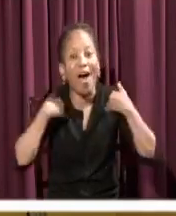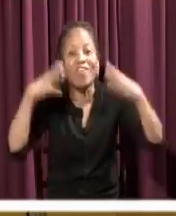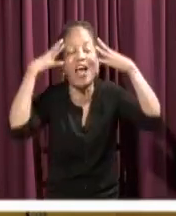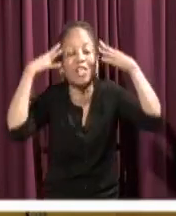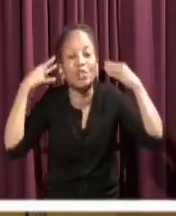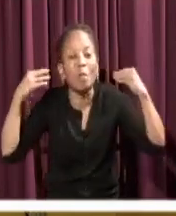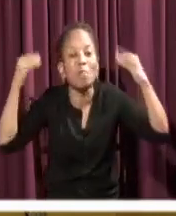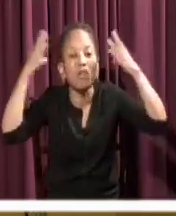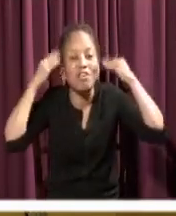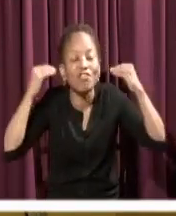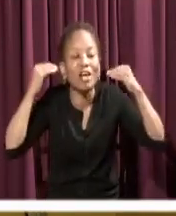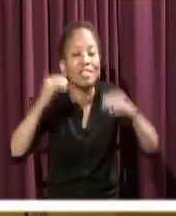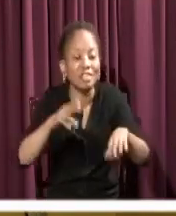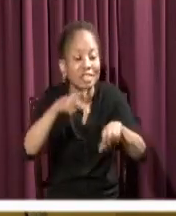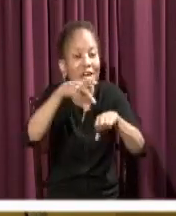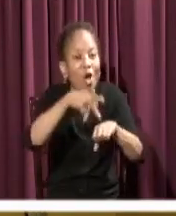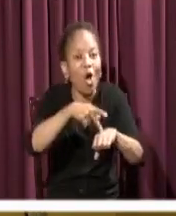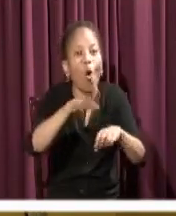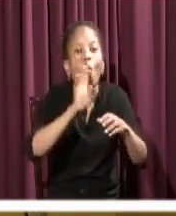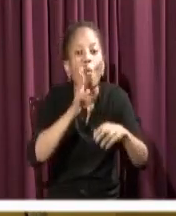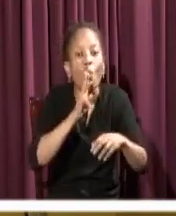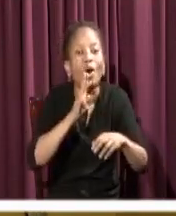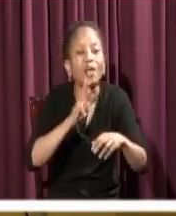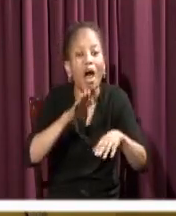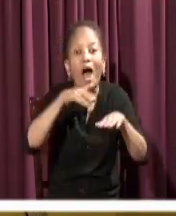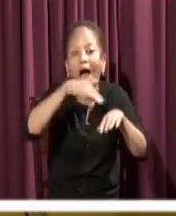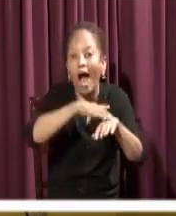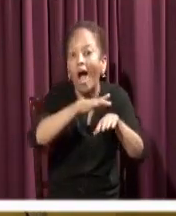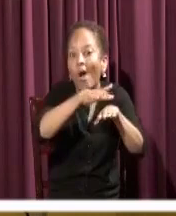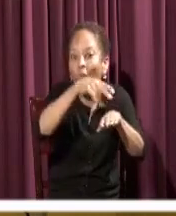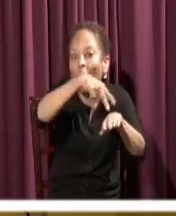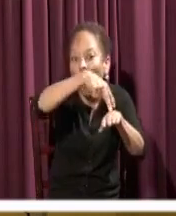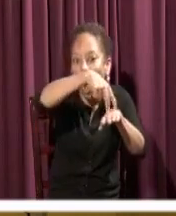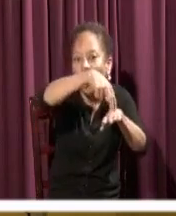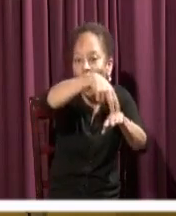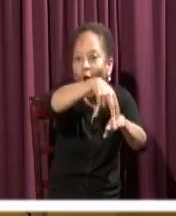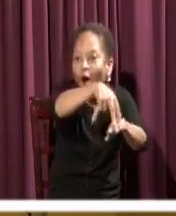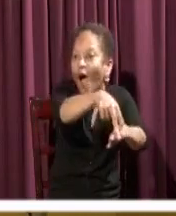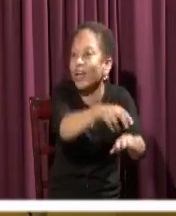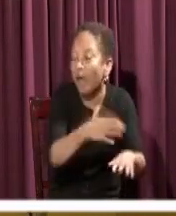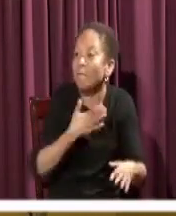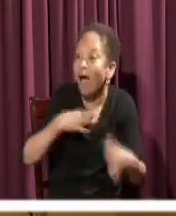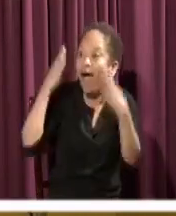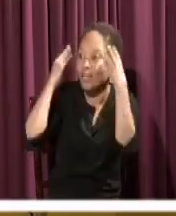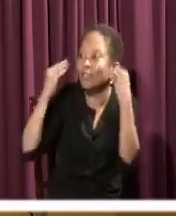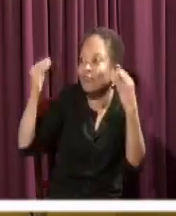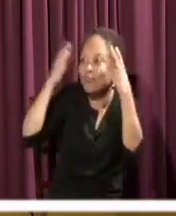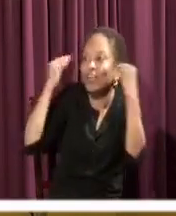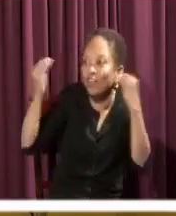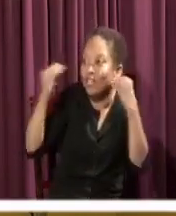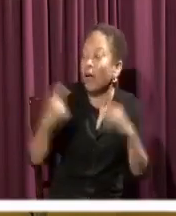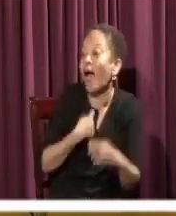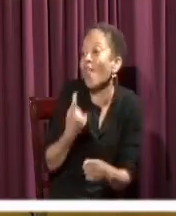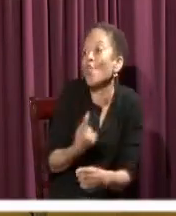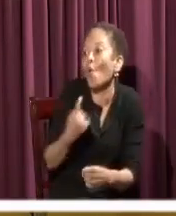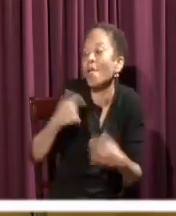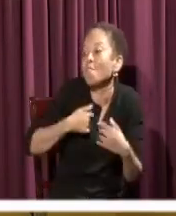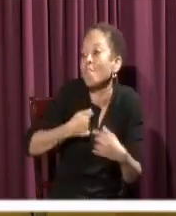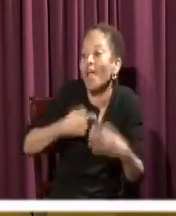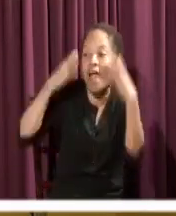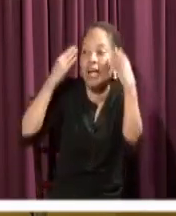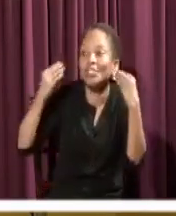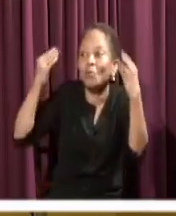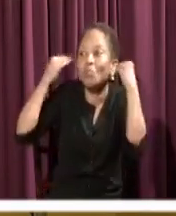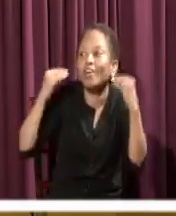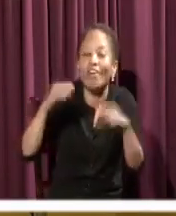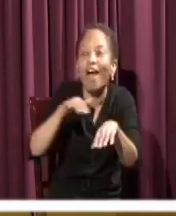make strides over that water and to experience that thrill of walking in what was completely unreal